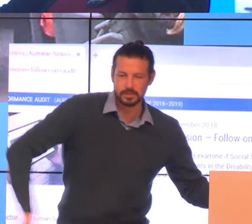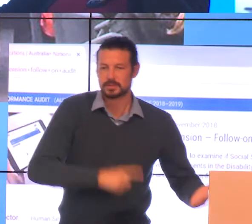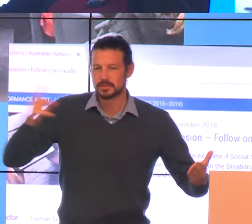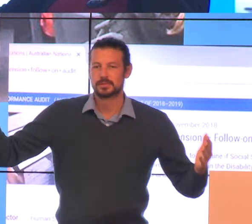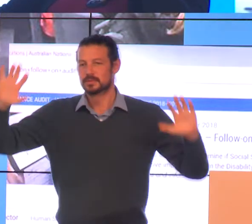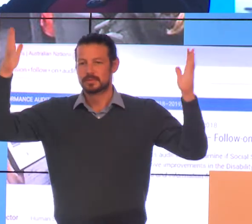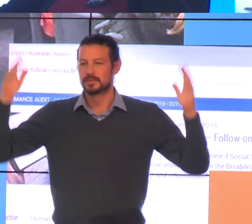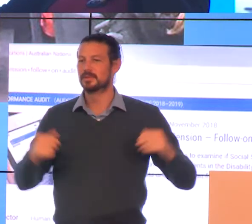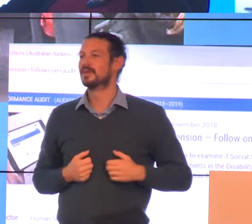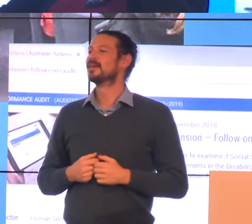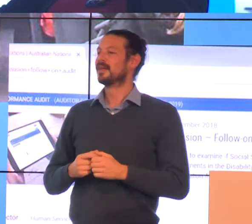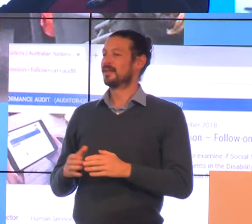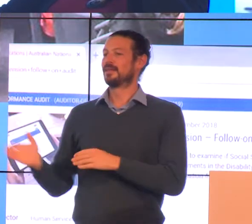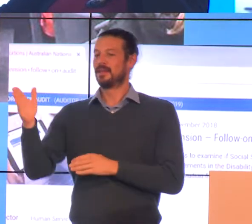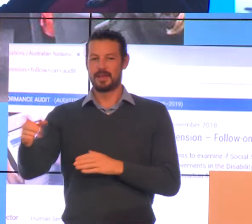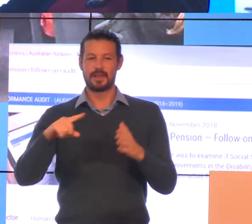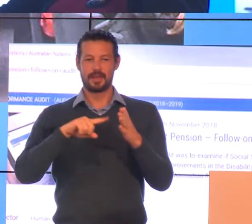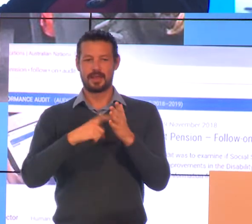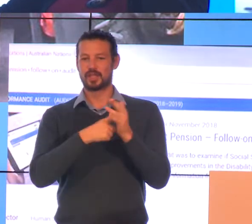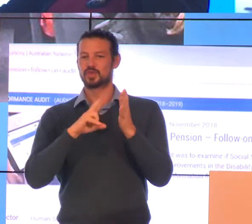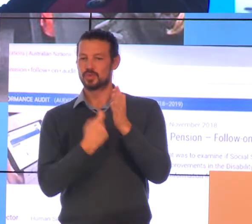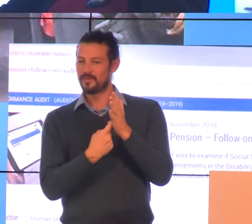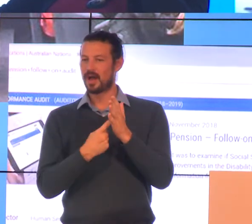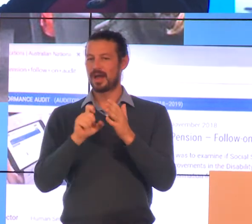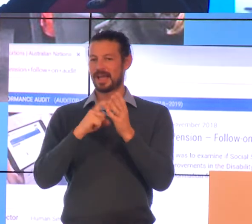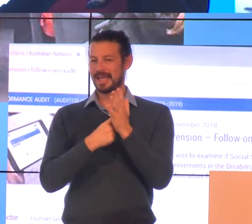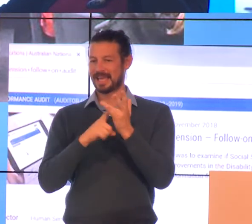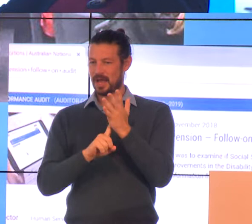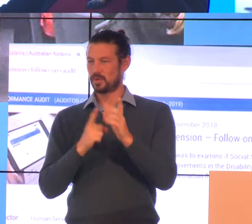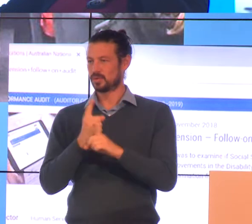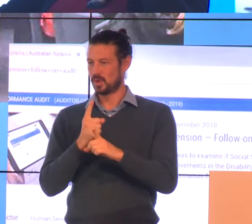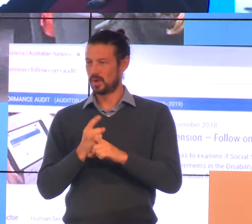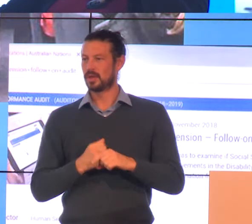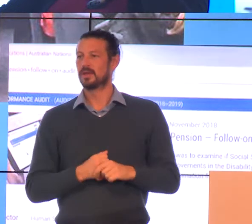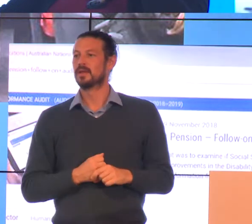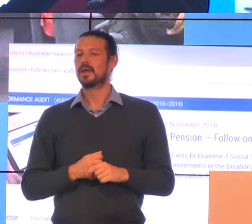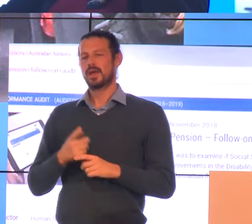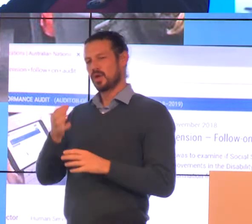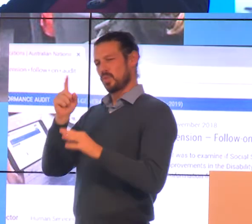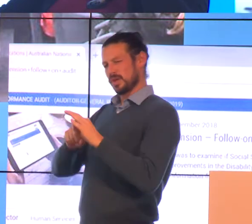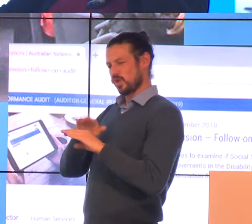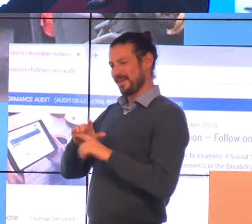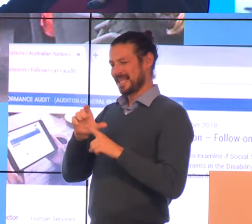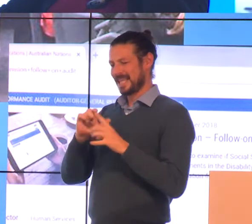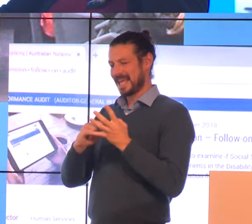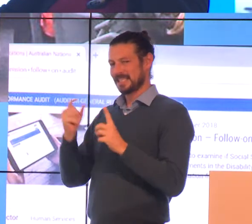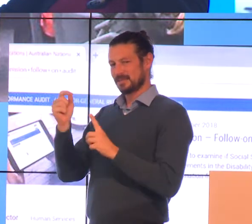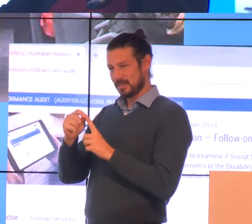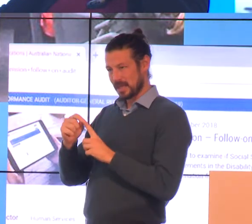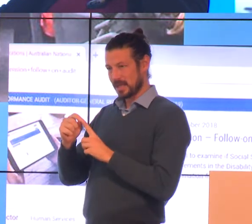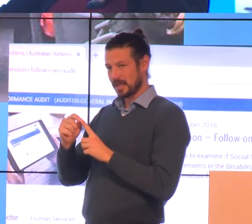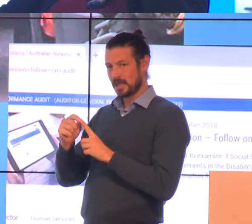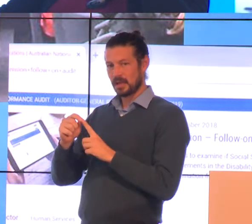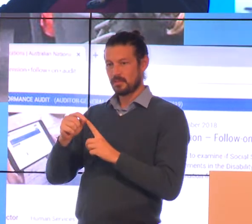Wayne. And thanks for the opportunity. Trevor Carroll here. A question about the DSP and the decline in